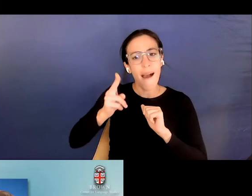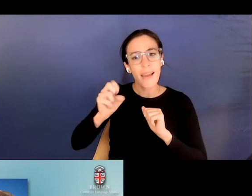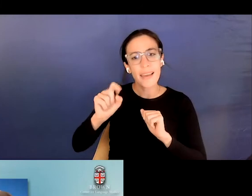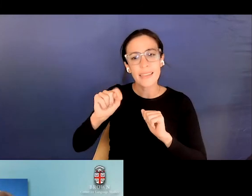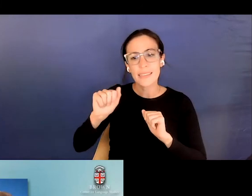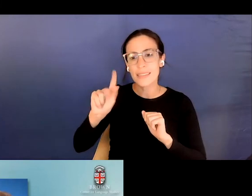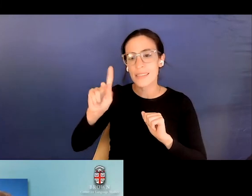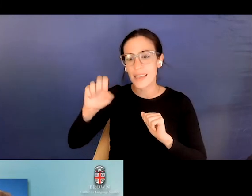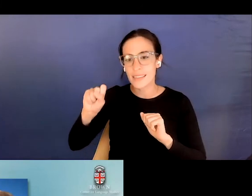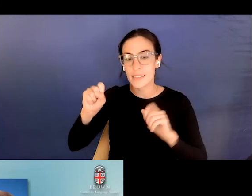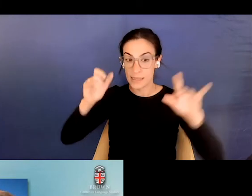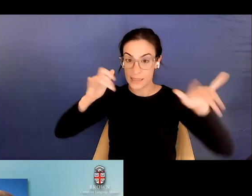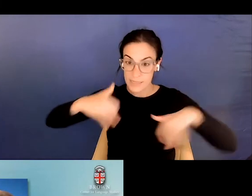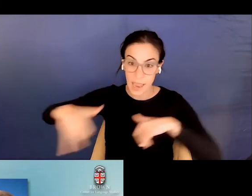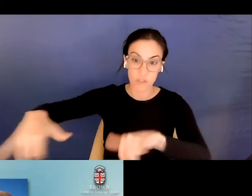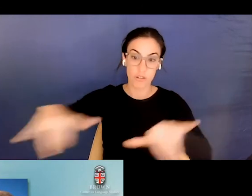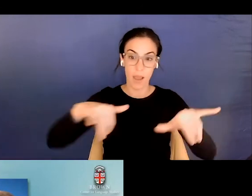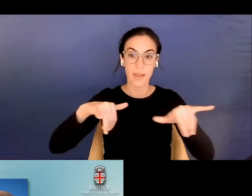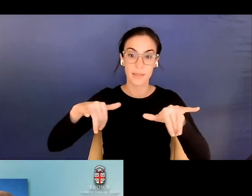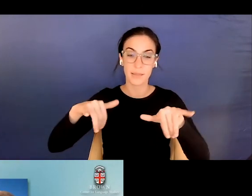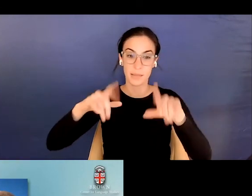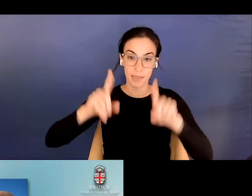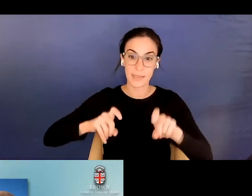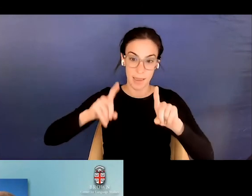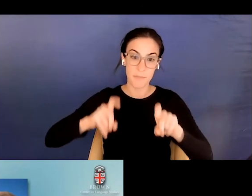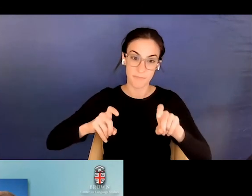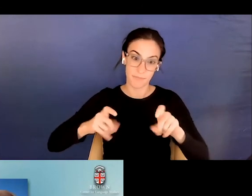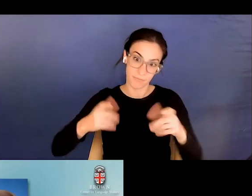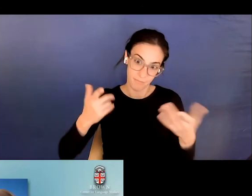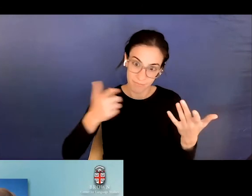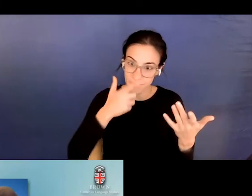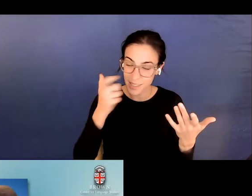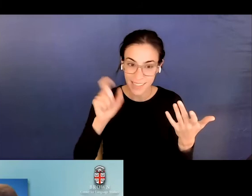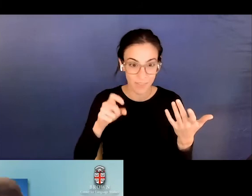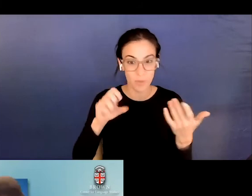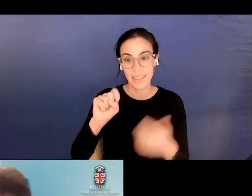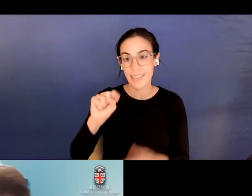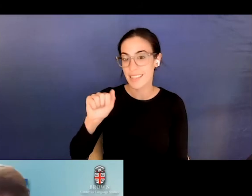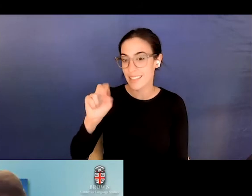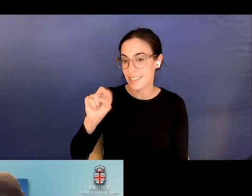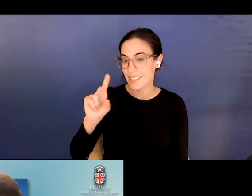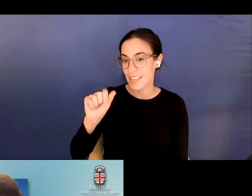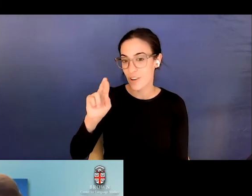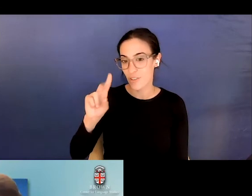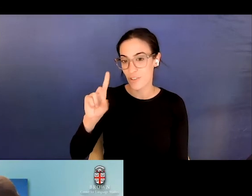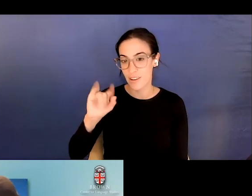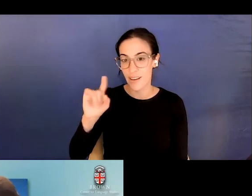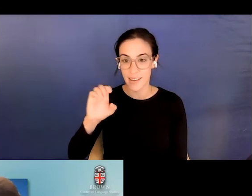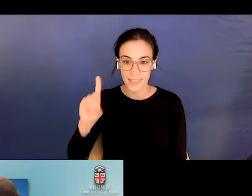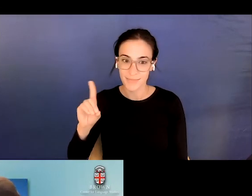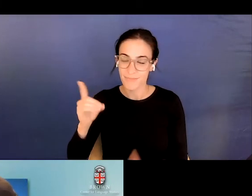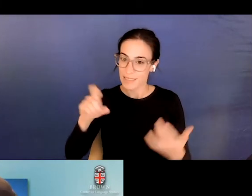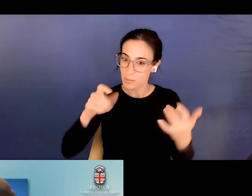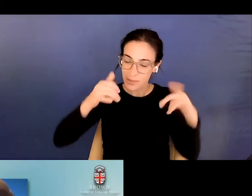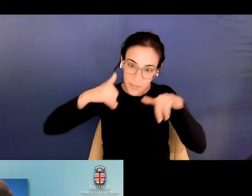exams because by nature, by definition, they have to be standardized, right? So the input, um, that